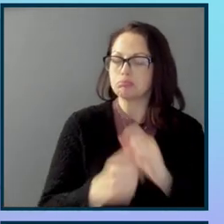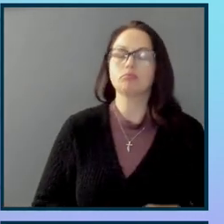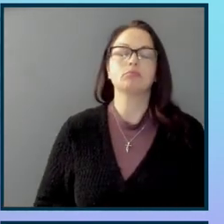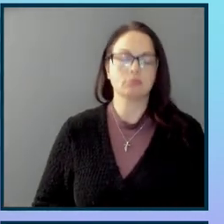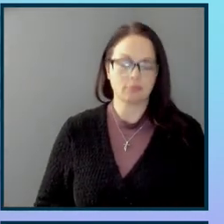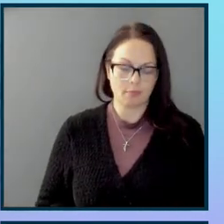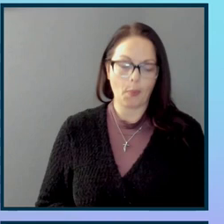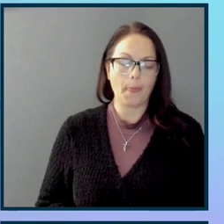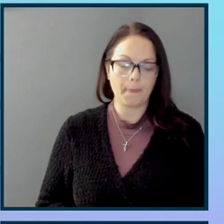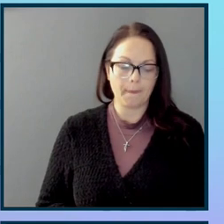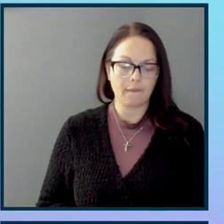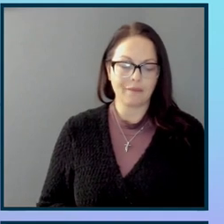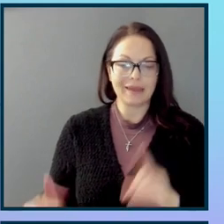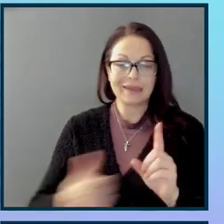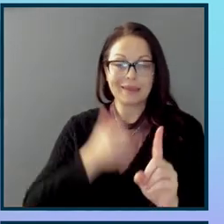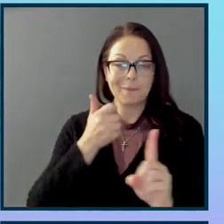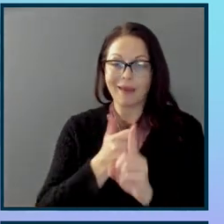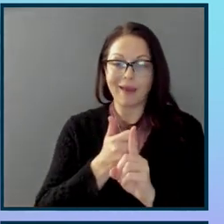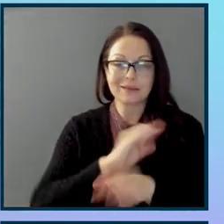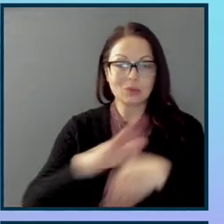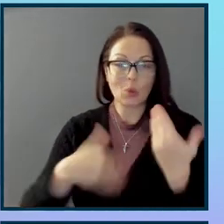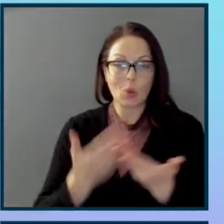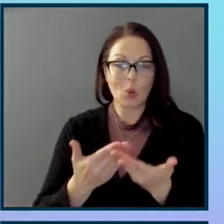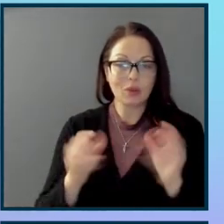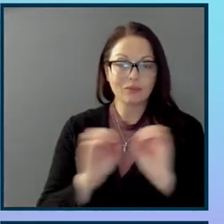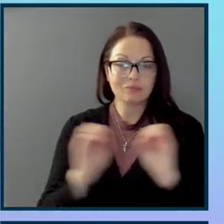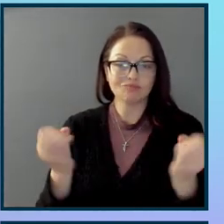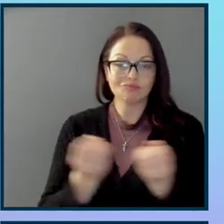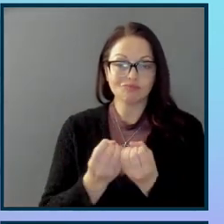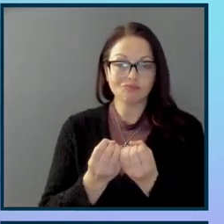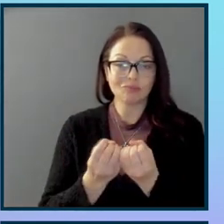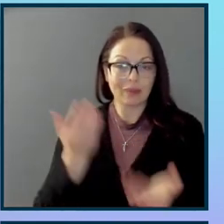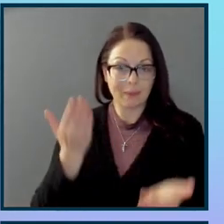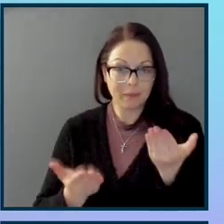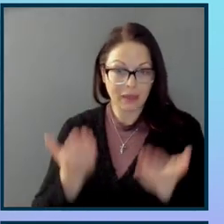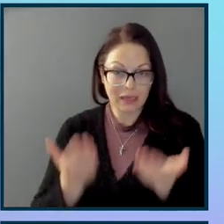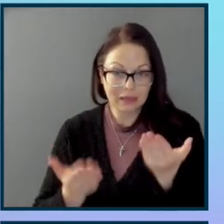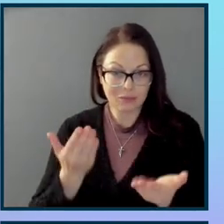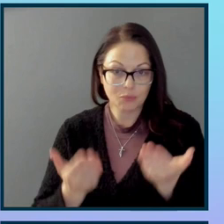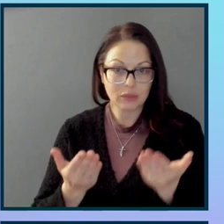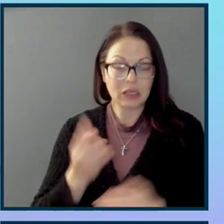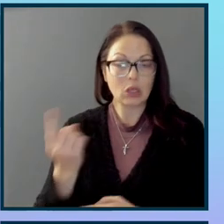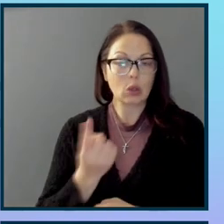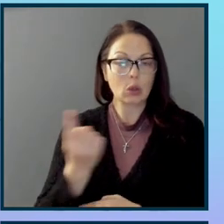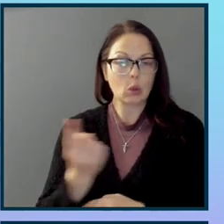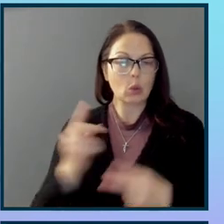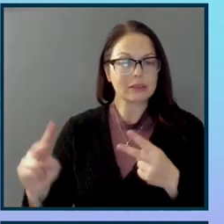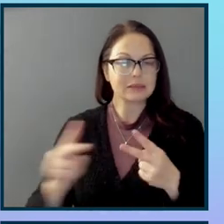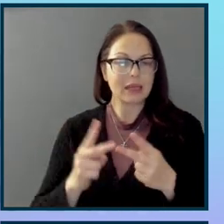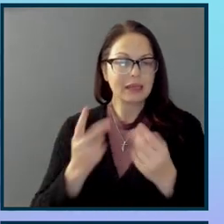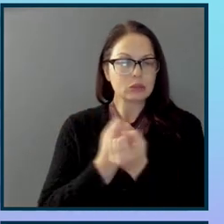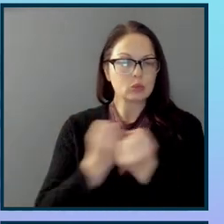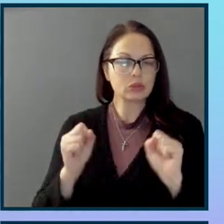impacts every part of the organization, and perhaps only second to security, or